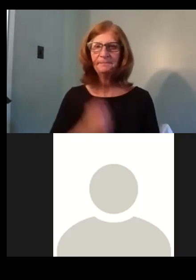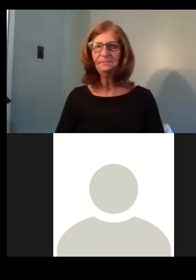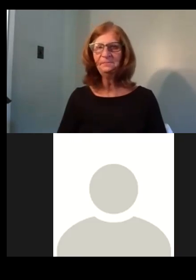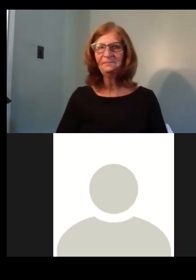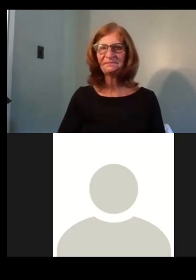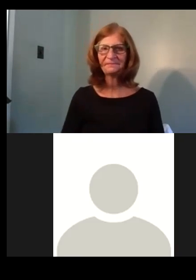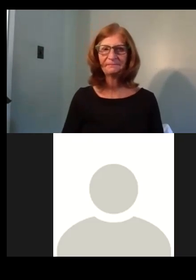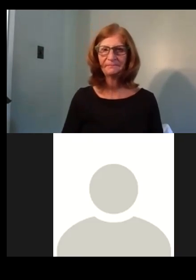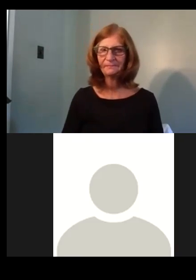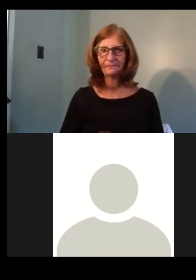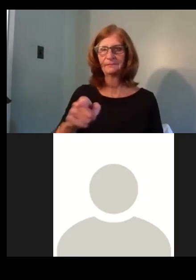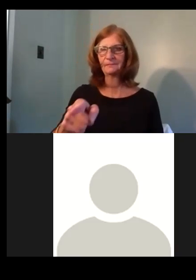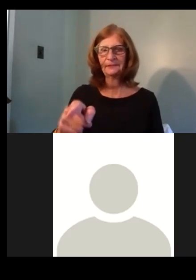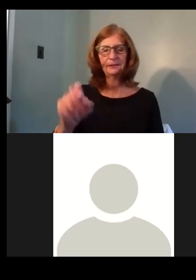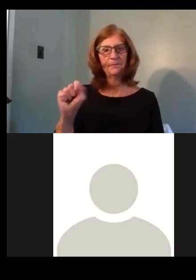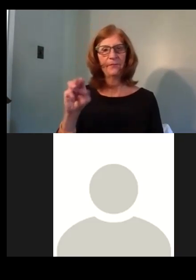No, it looks great.